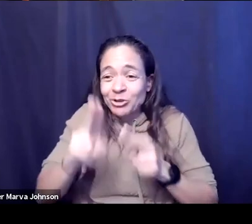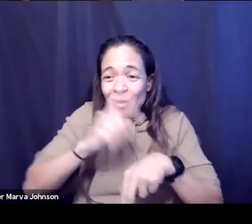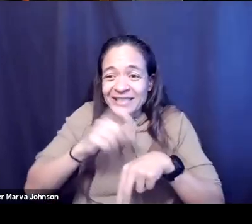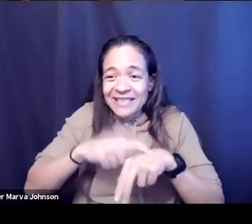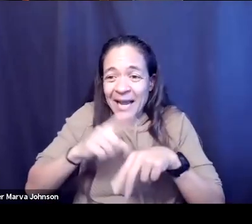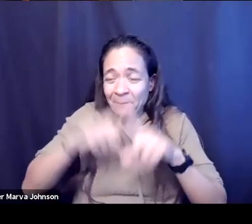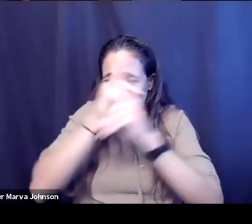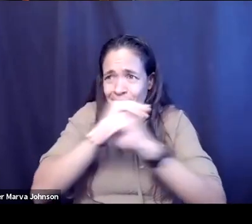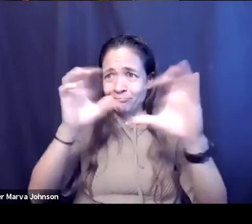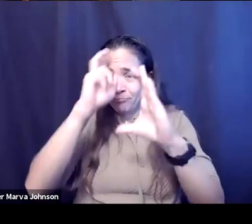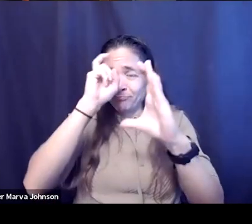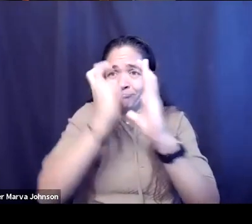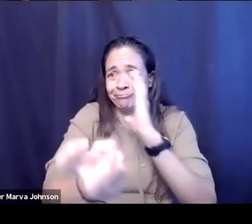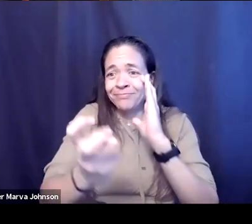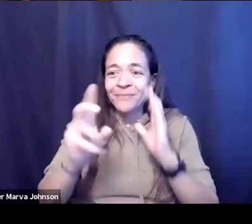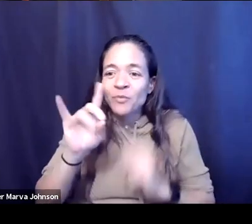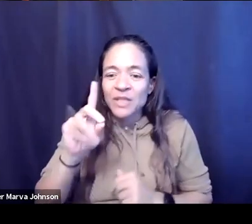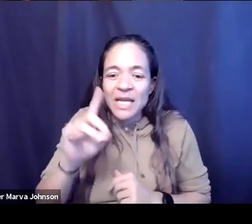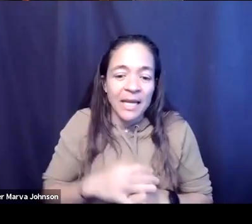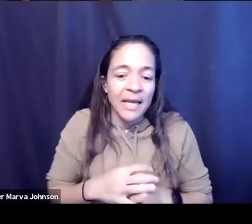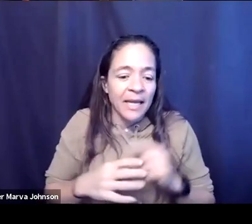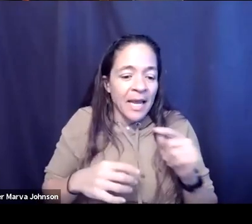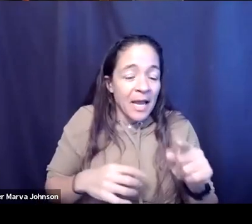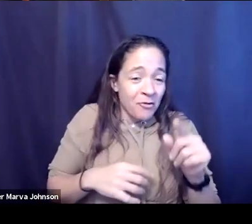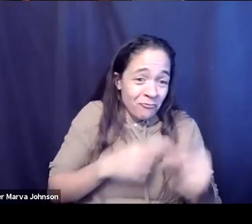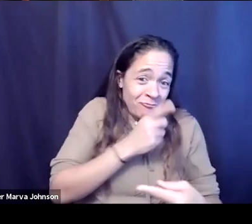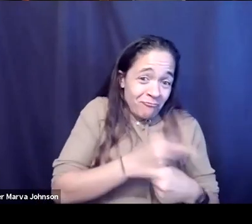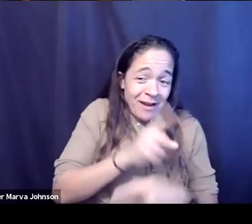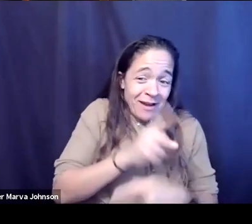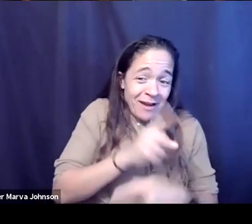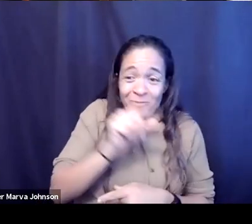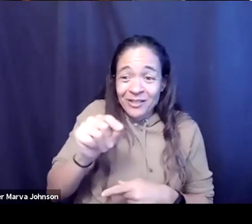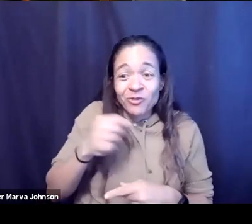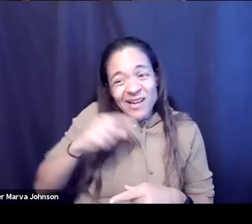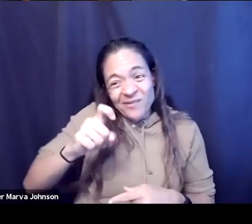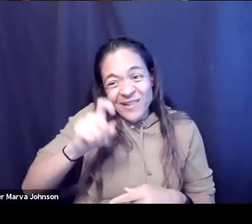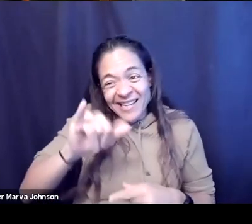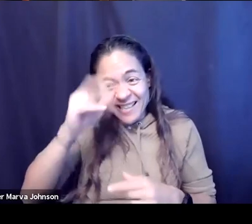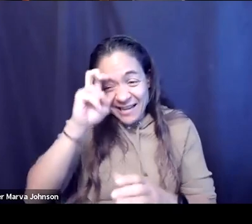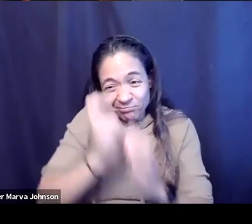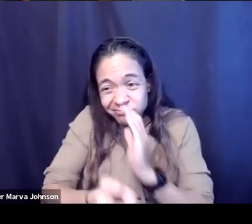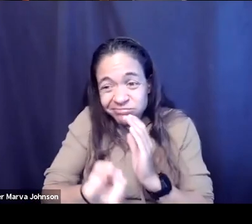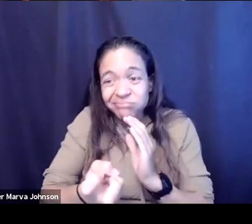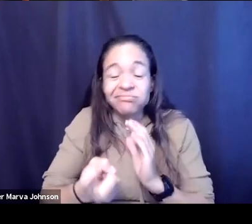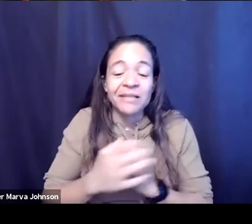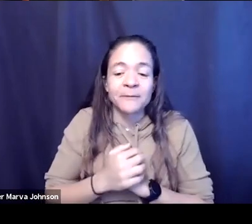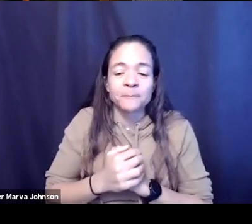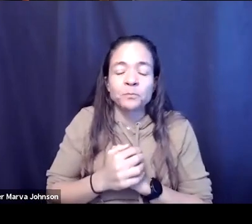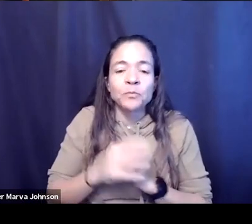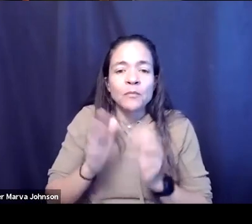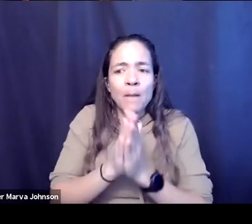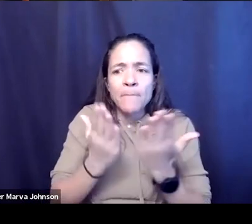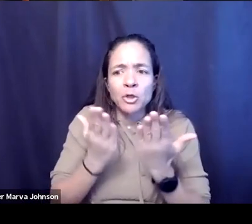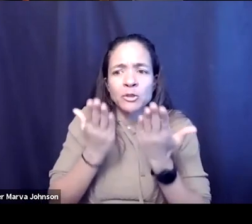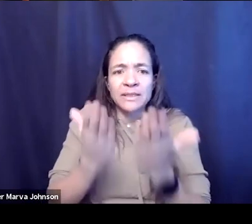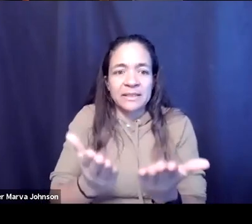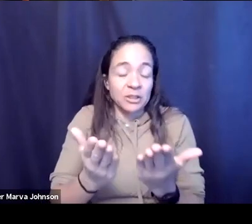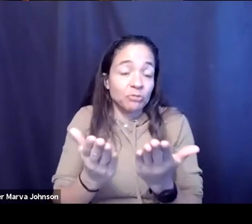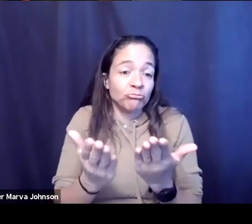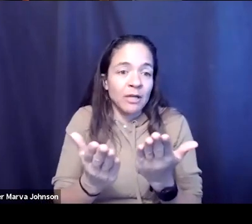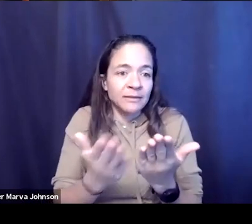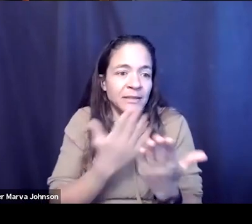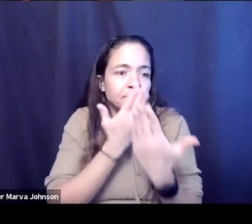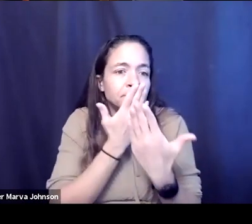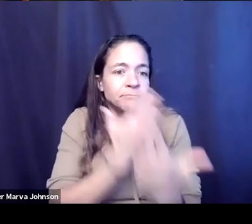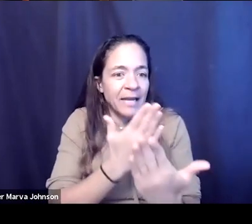in 2020 so yeah for a book i guess we just got a recommendation which is a good place to start and speaking of book recommendations thank you so much